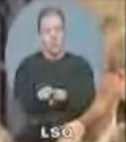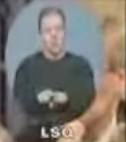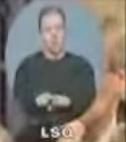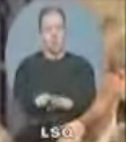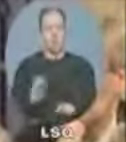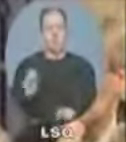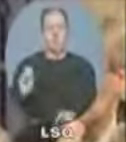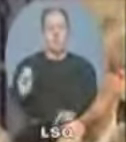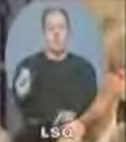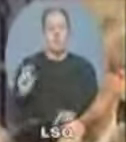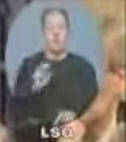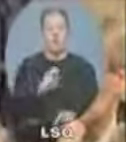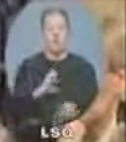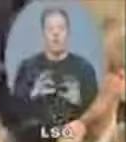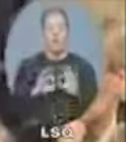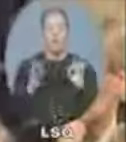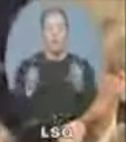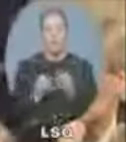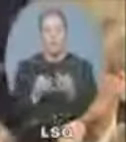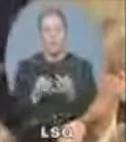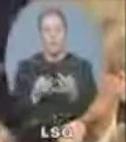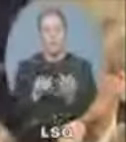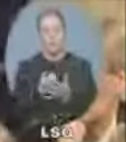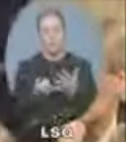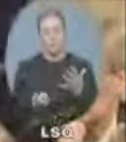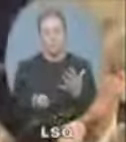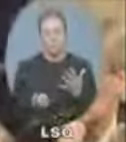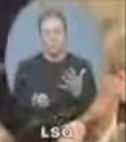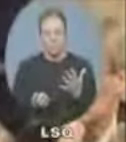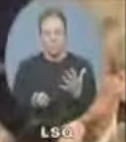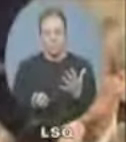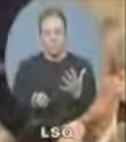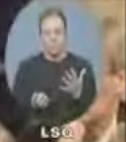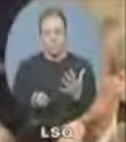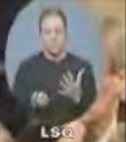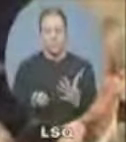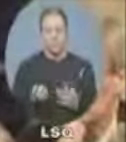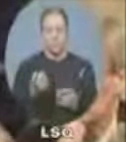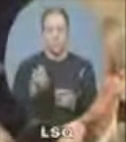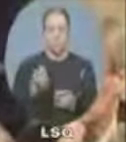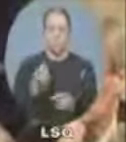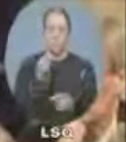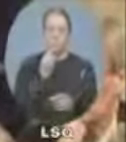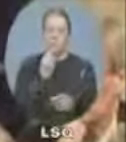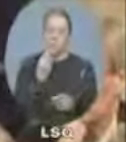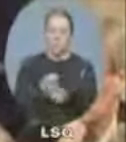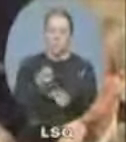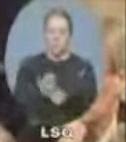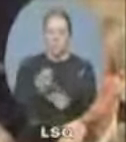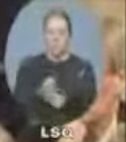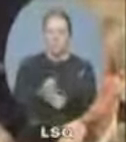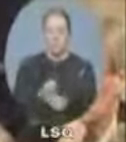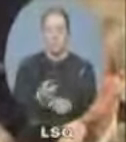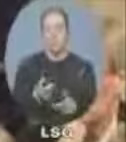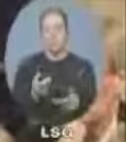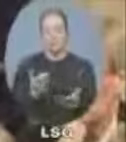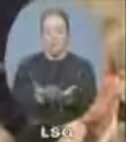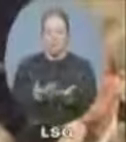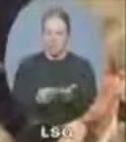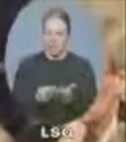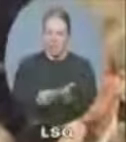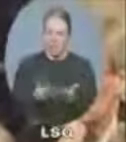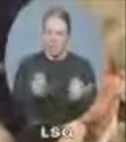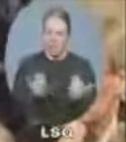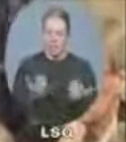for groceries, to heat their homes. This government does not stand with the middle class. Why won't you create an ombudsman, really get tough on